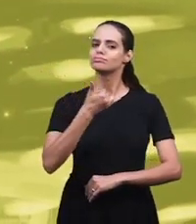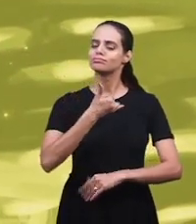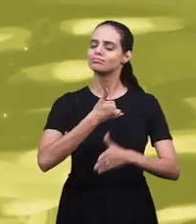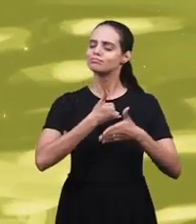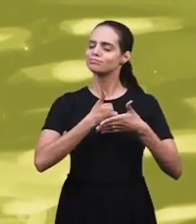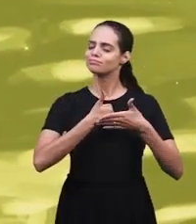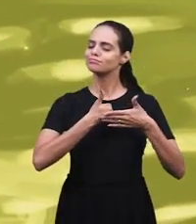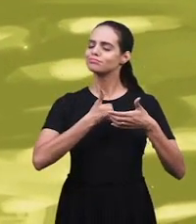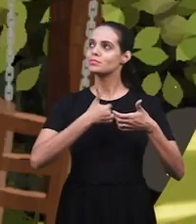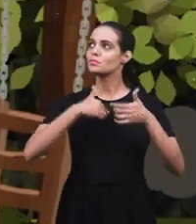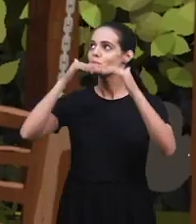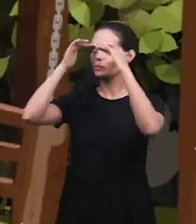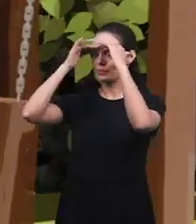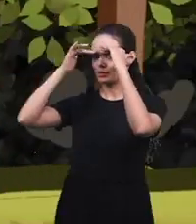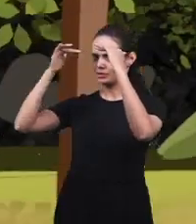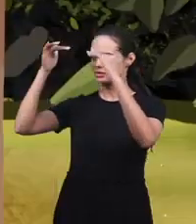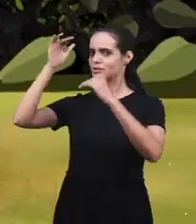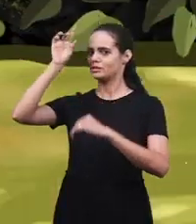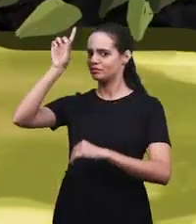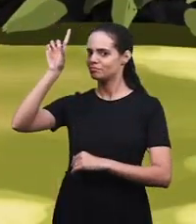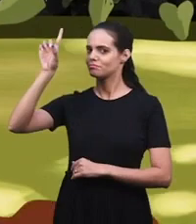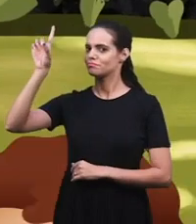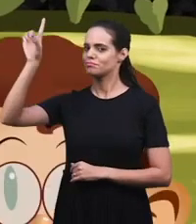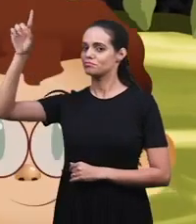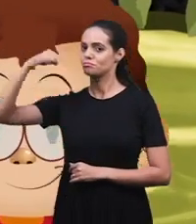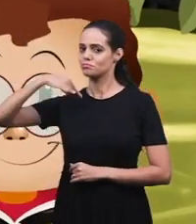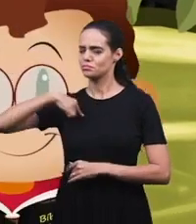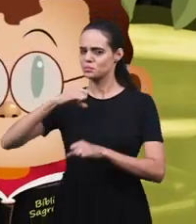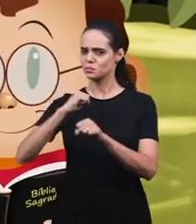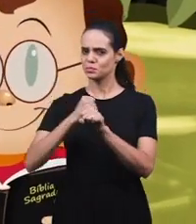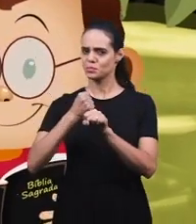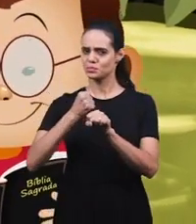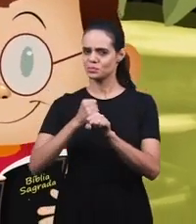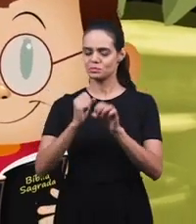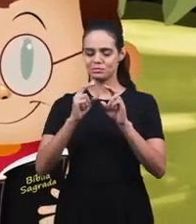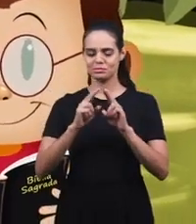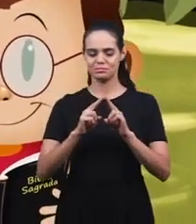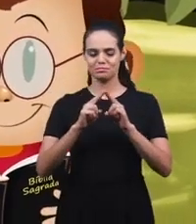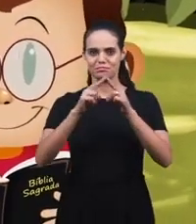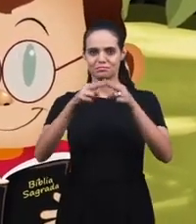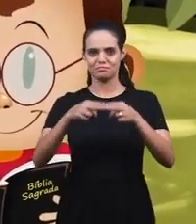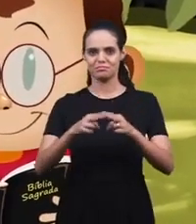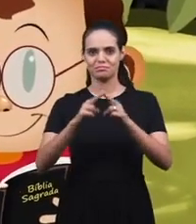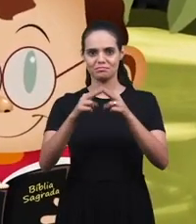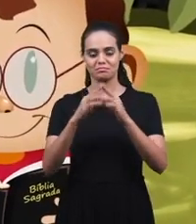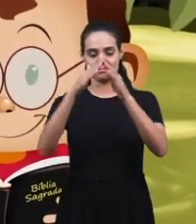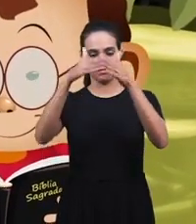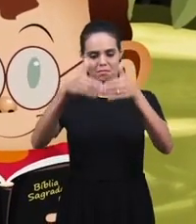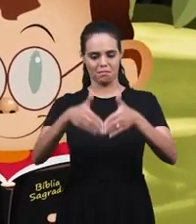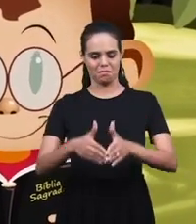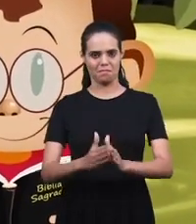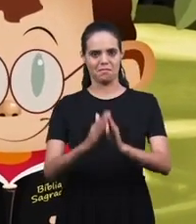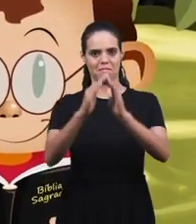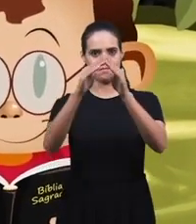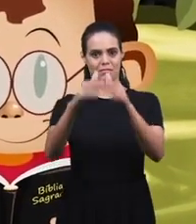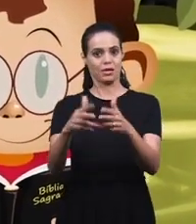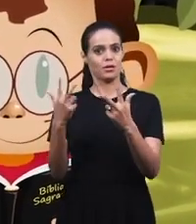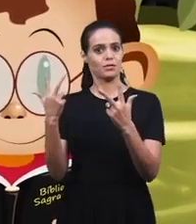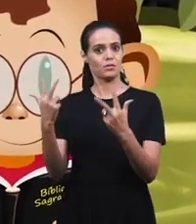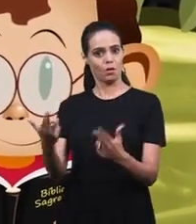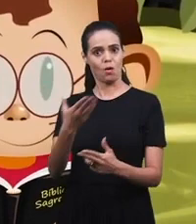God. The ark I will build. The ark